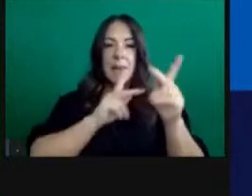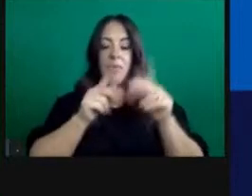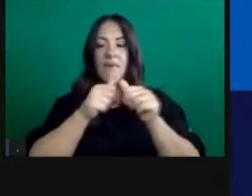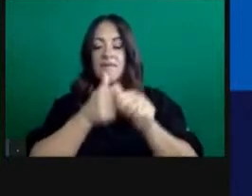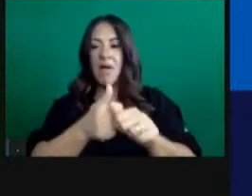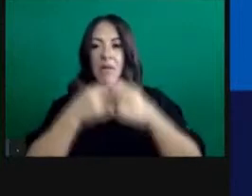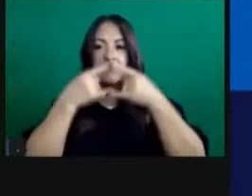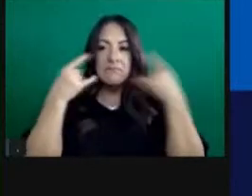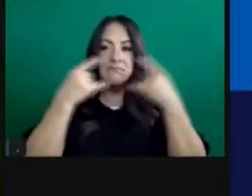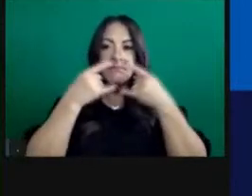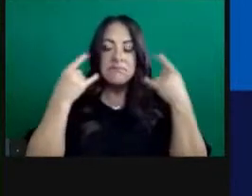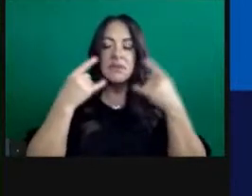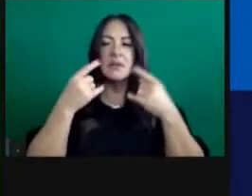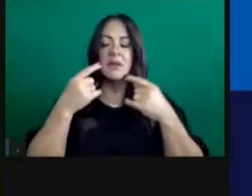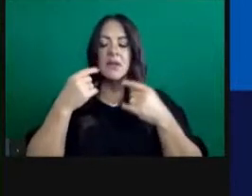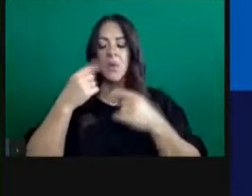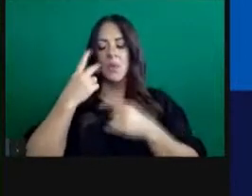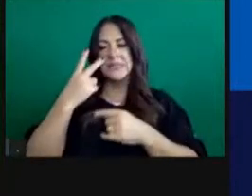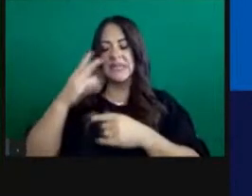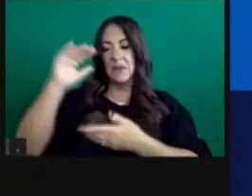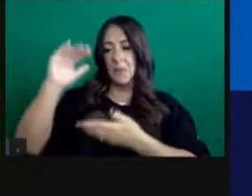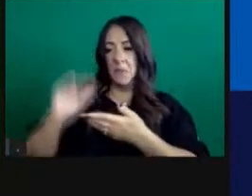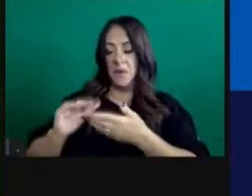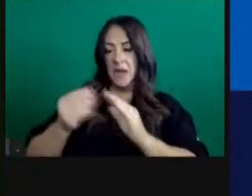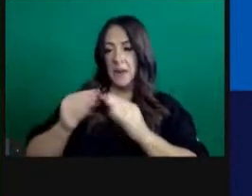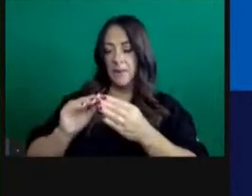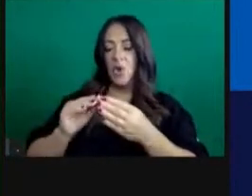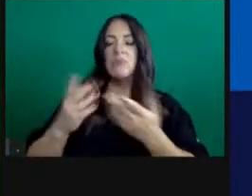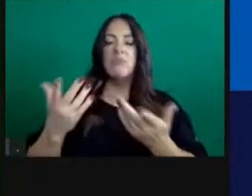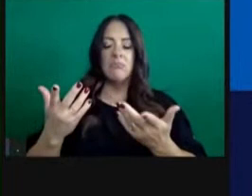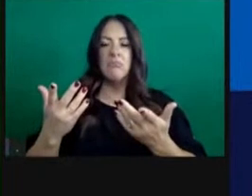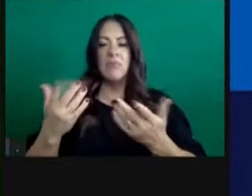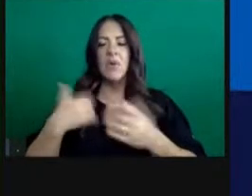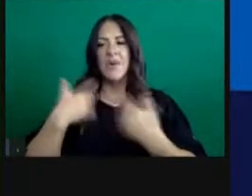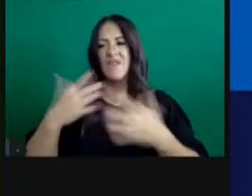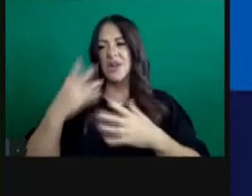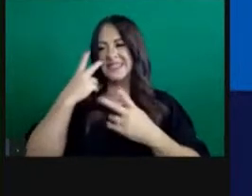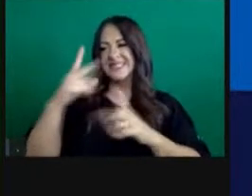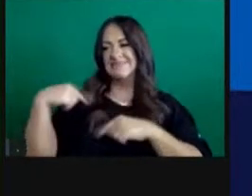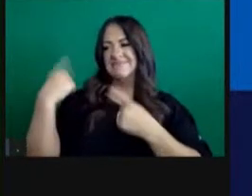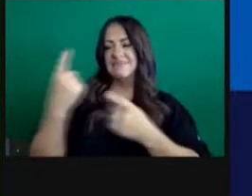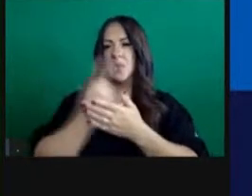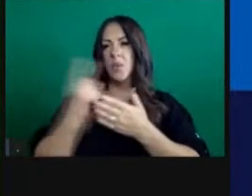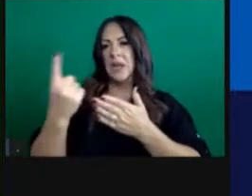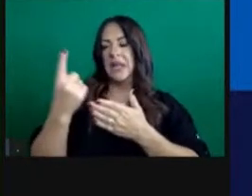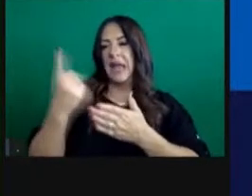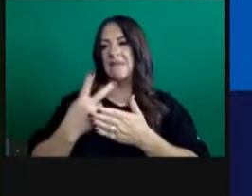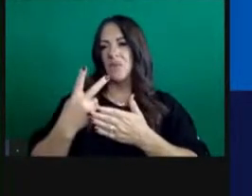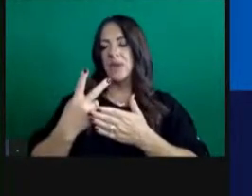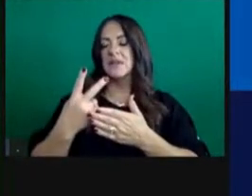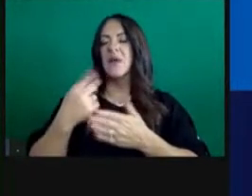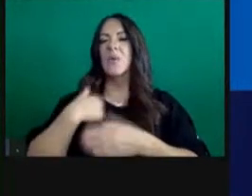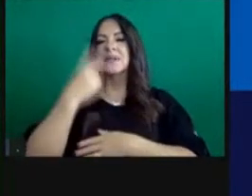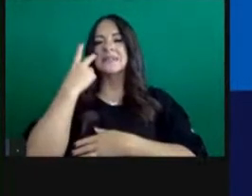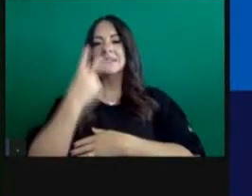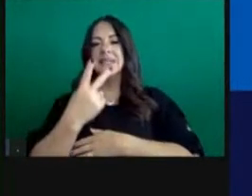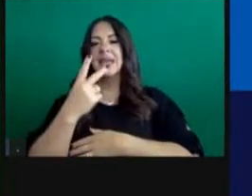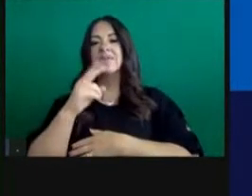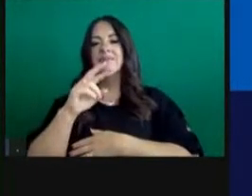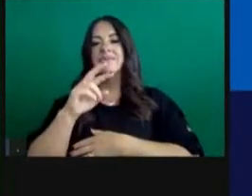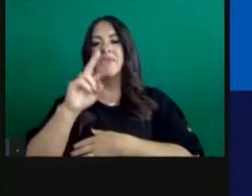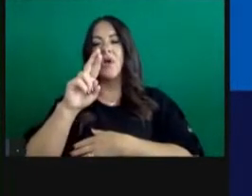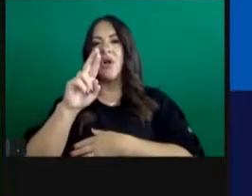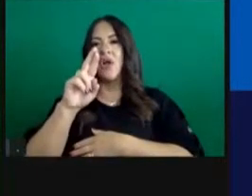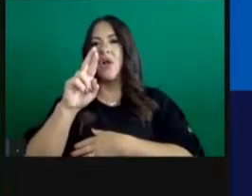cetera. We have seen over the last week or week and a half some reductions in the R-effective statewide,